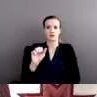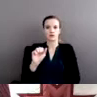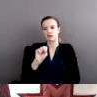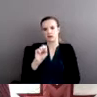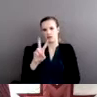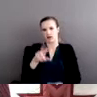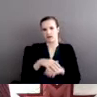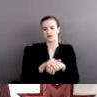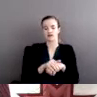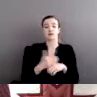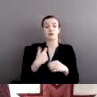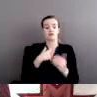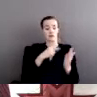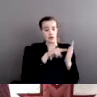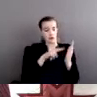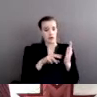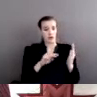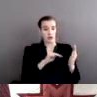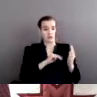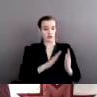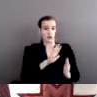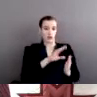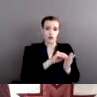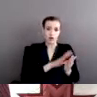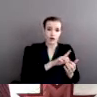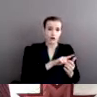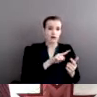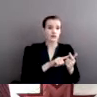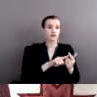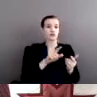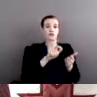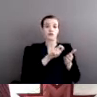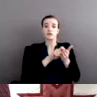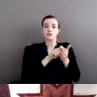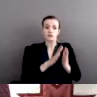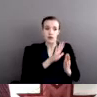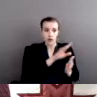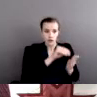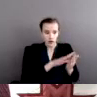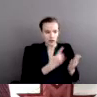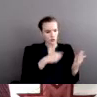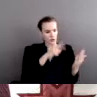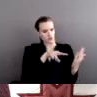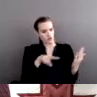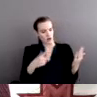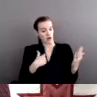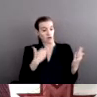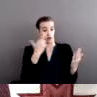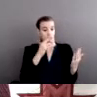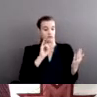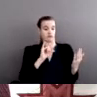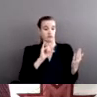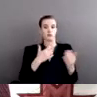records, from journalists, from journals that were written in this time period, is that when the tribal people stopped for the